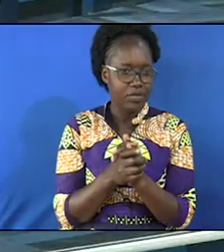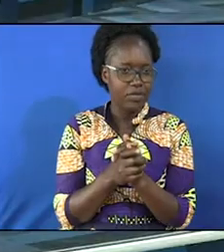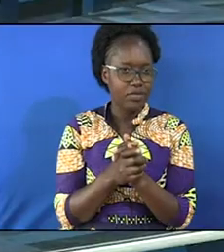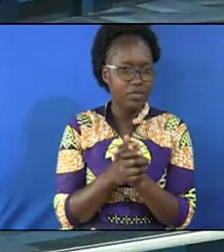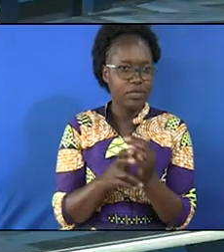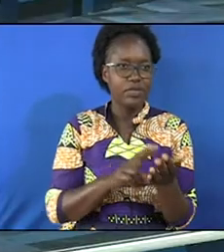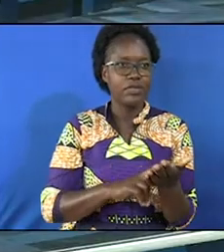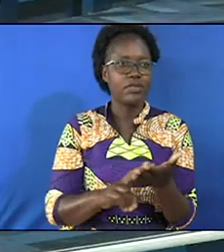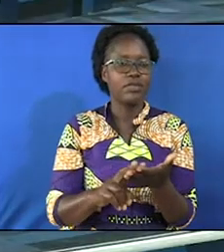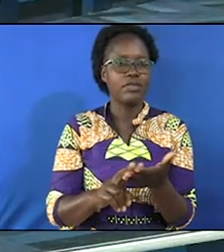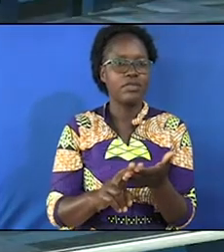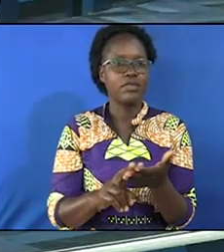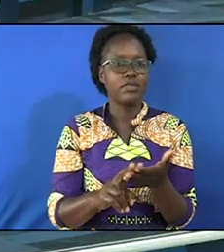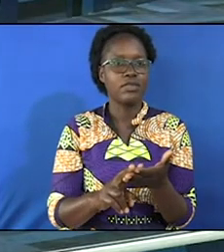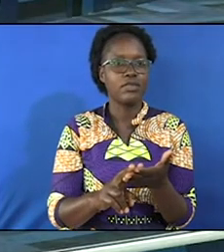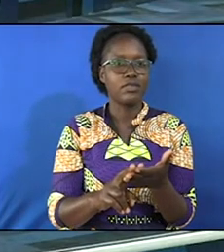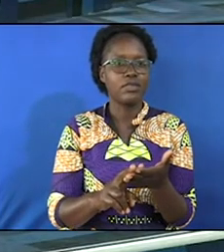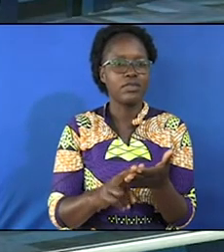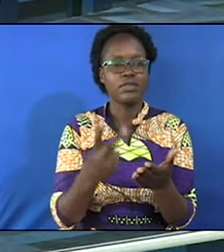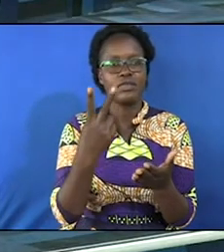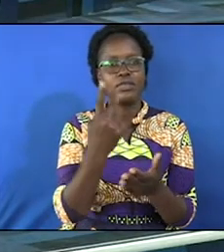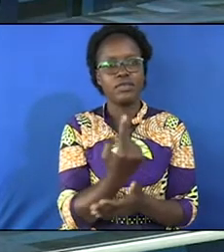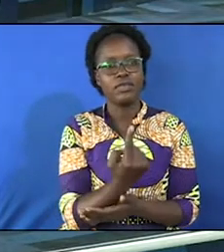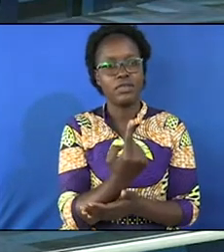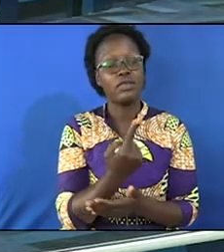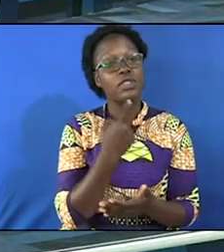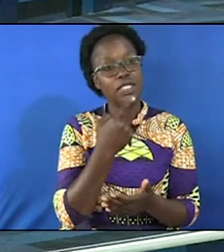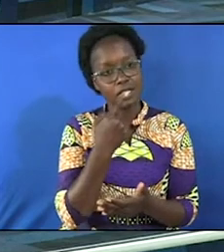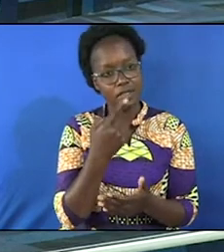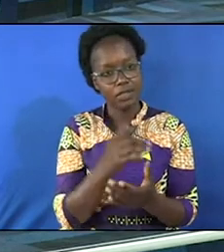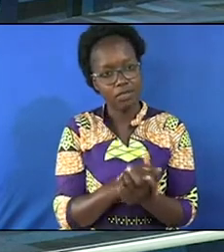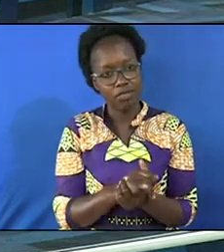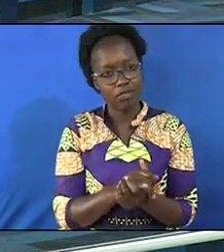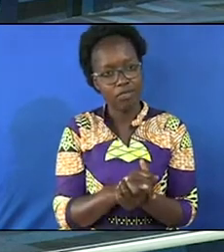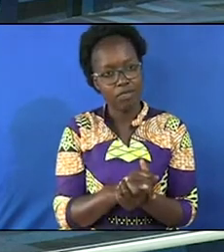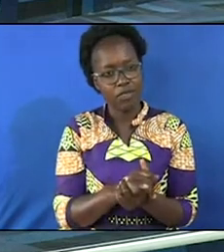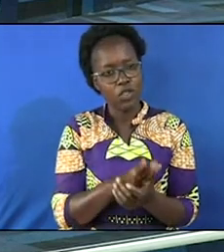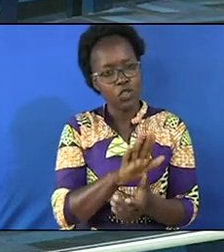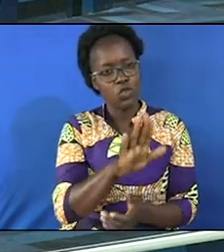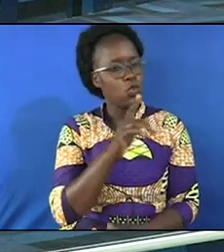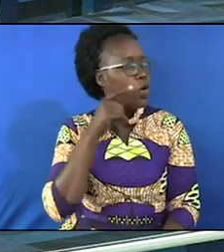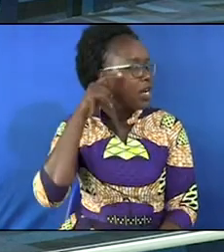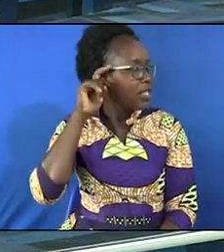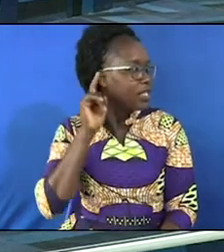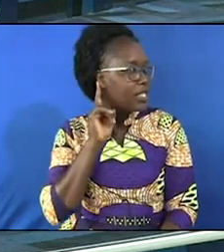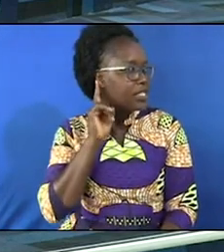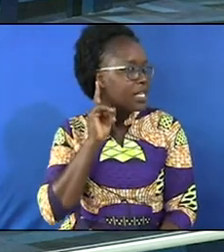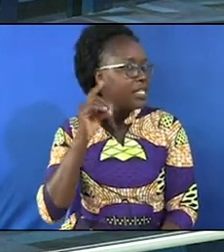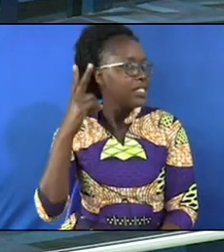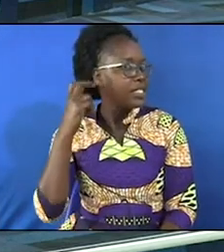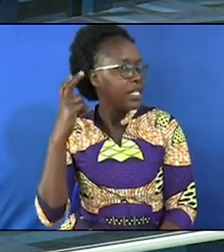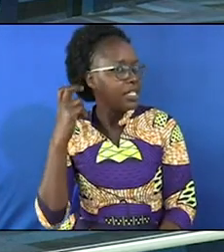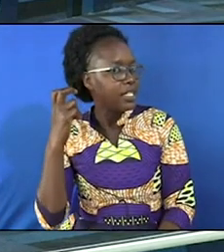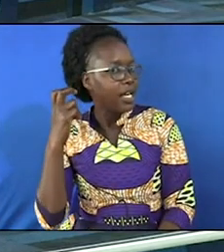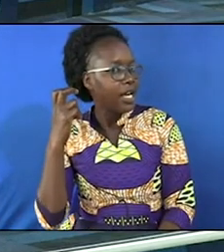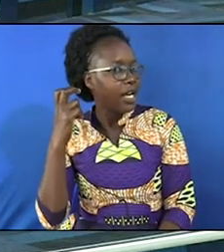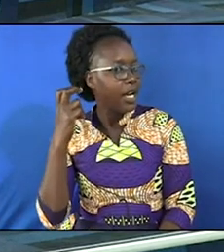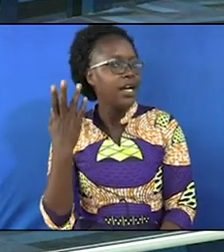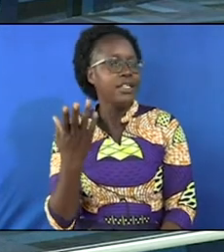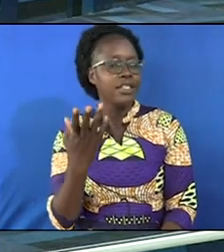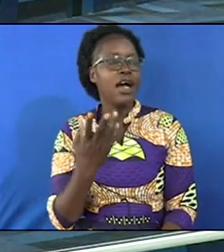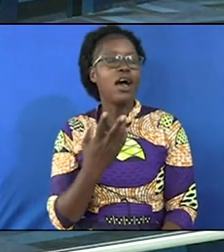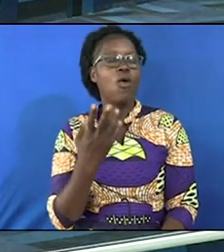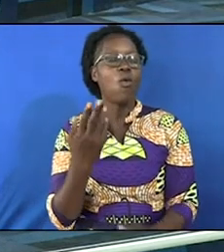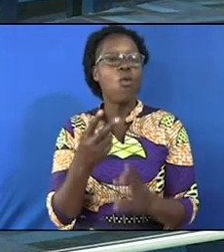verses 21 says your ears shall hear a word behind